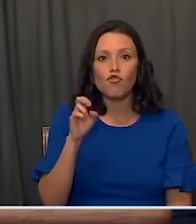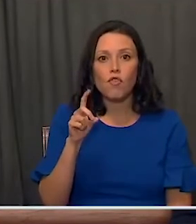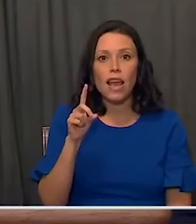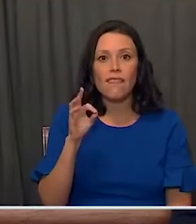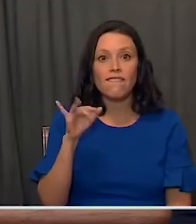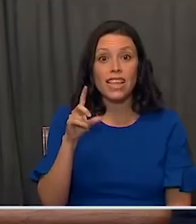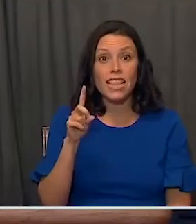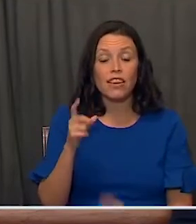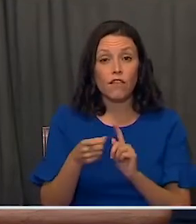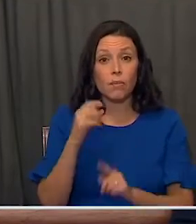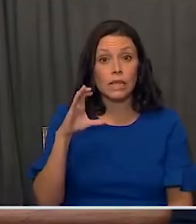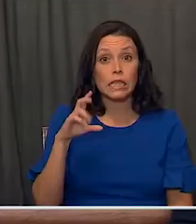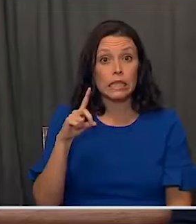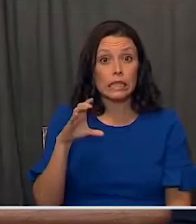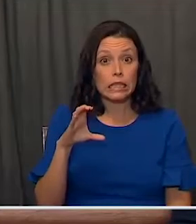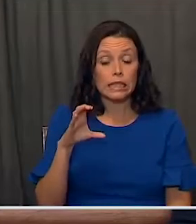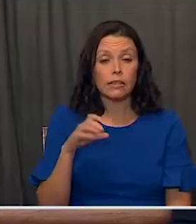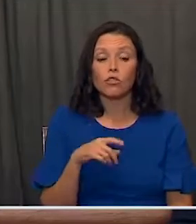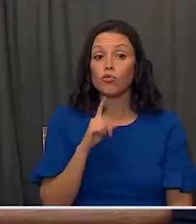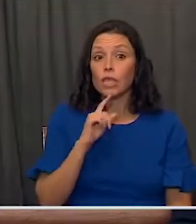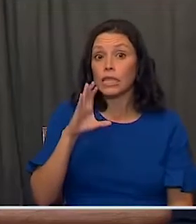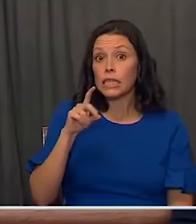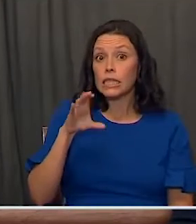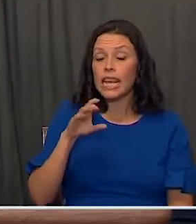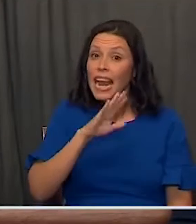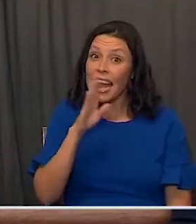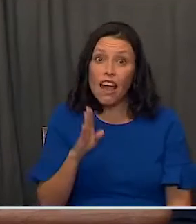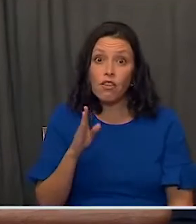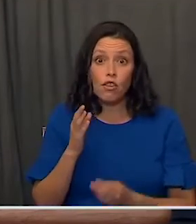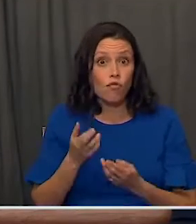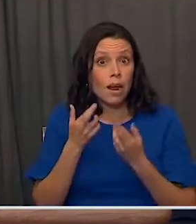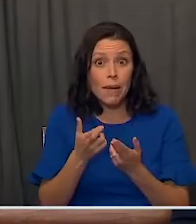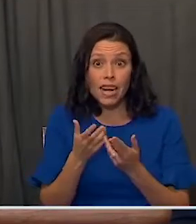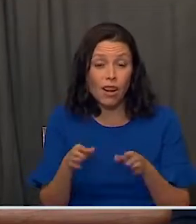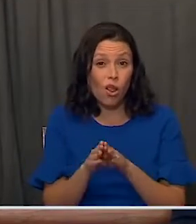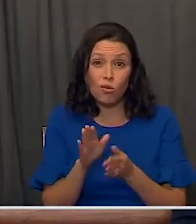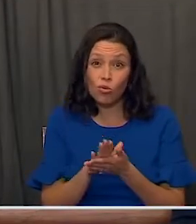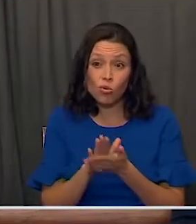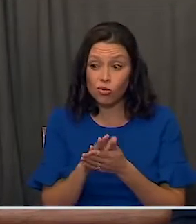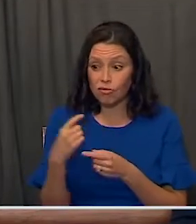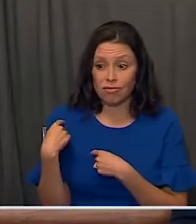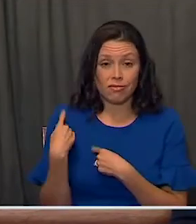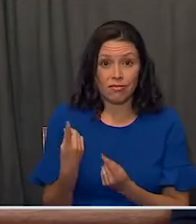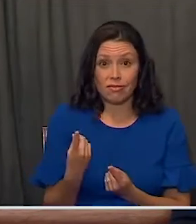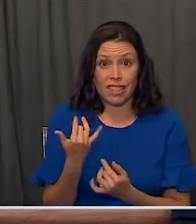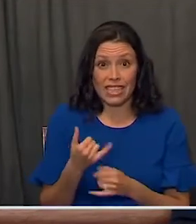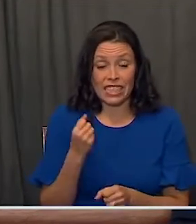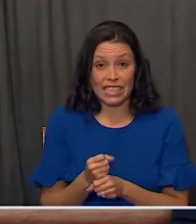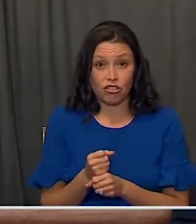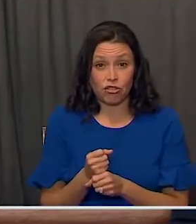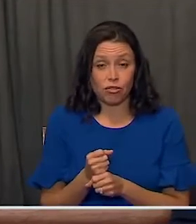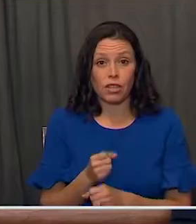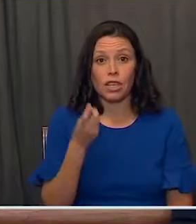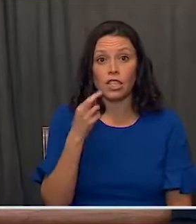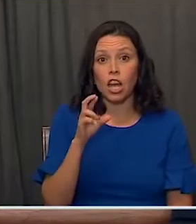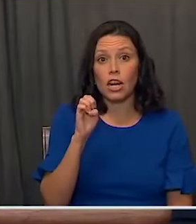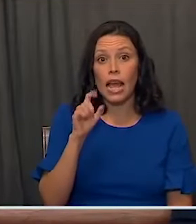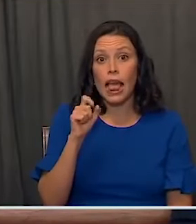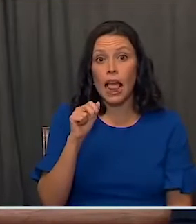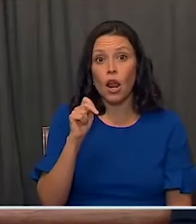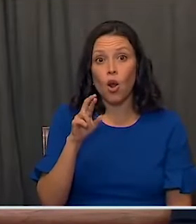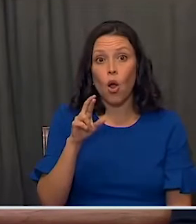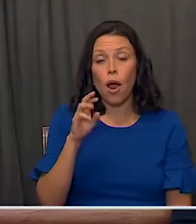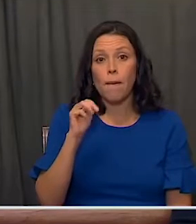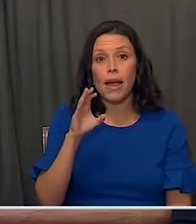CDC that actually the CDC never recommended that we close schools at any point this year. And Dr. Eleanor McCants